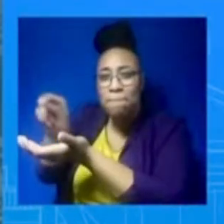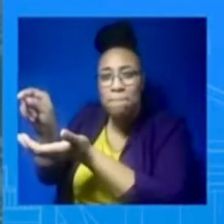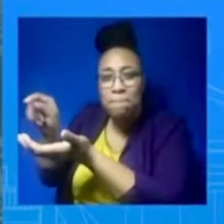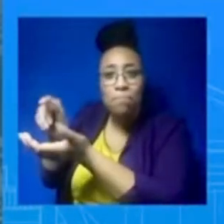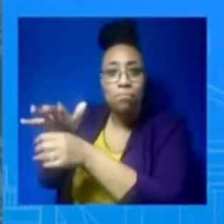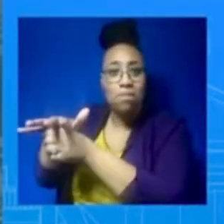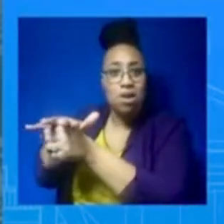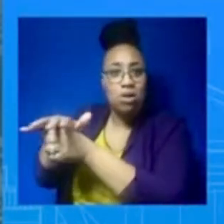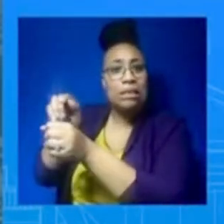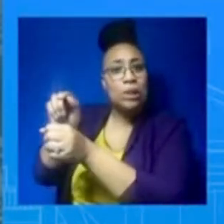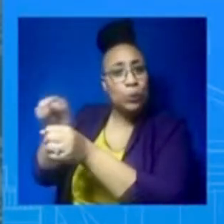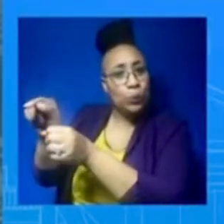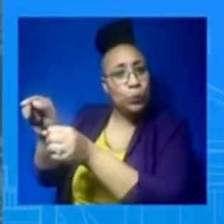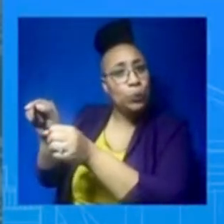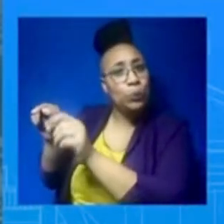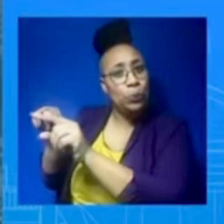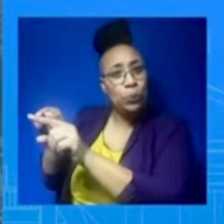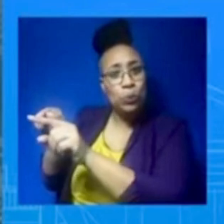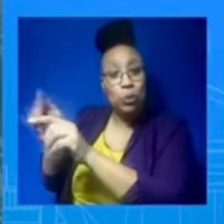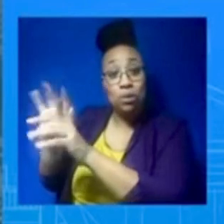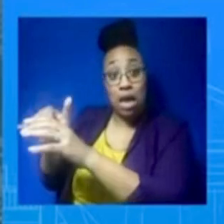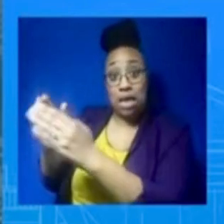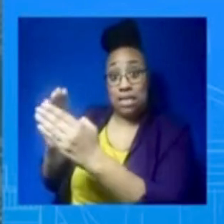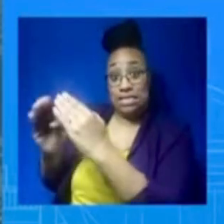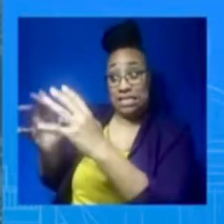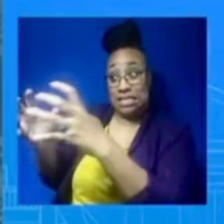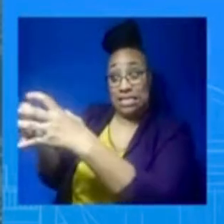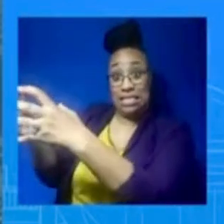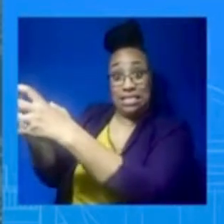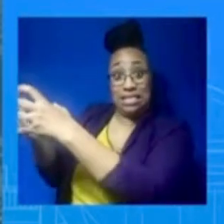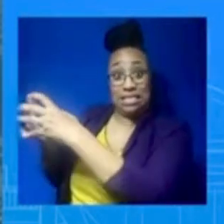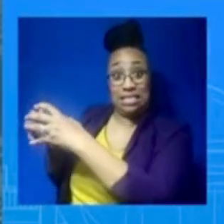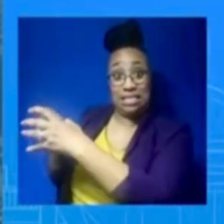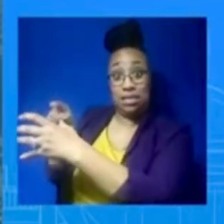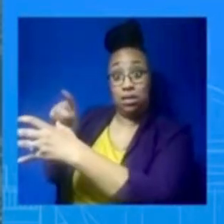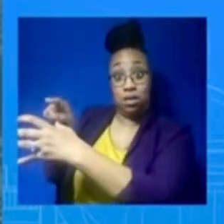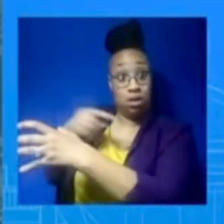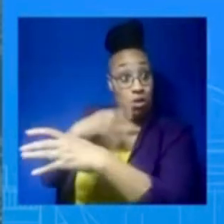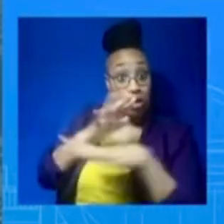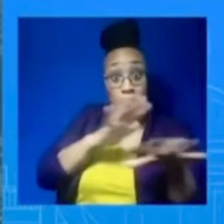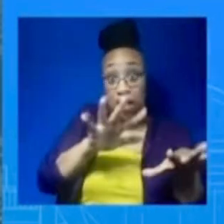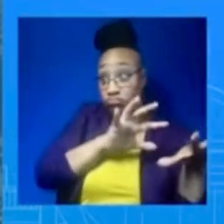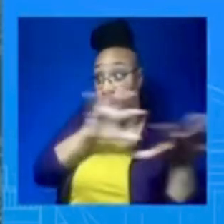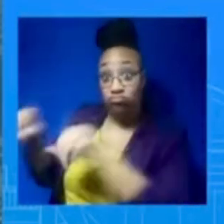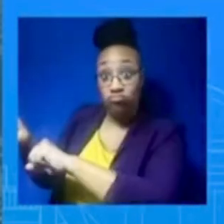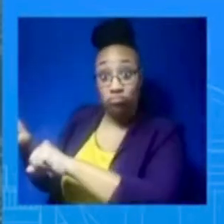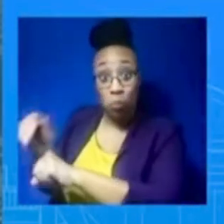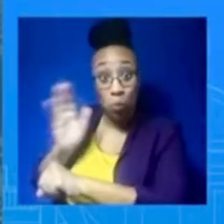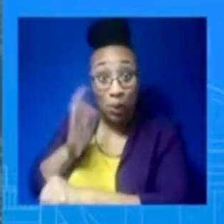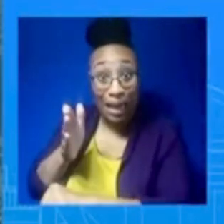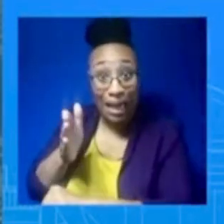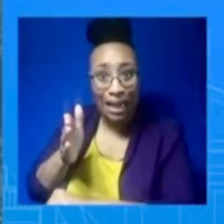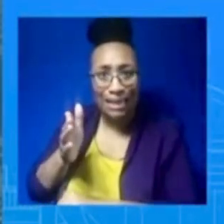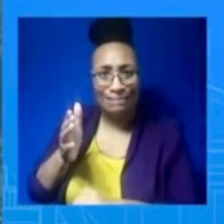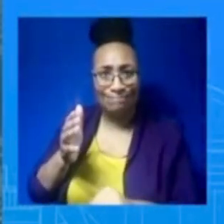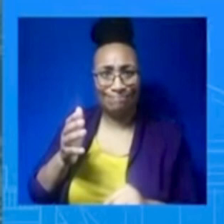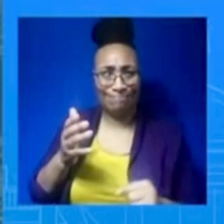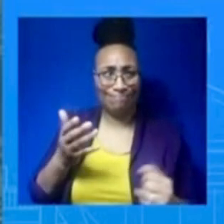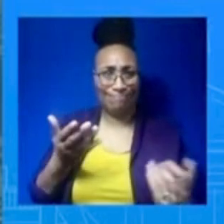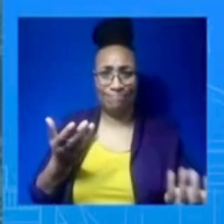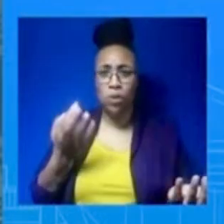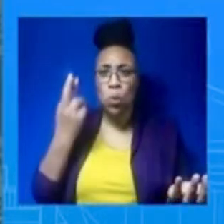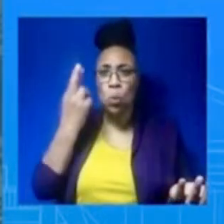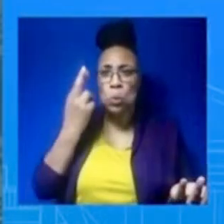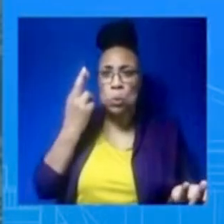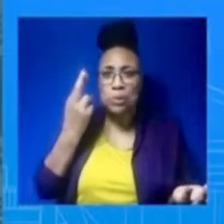to them because it is of no real strategic value. The Ukrainians will continue to maintain, we believe, strong defensive lines across the